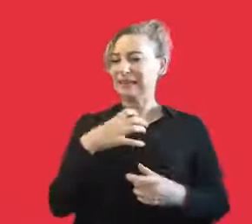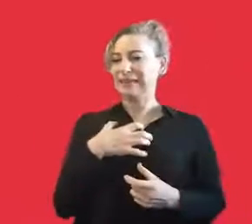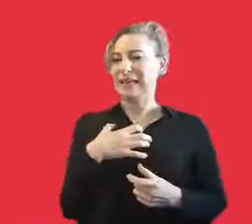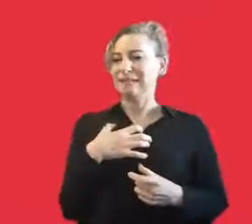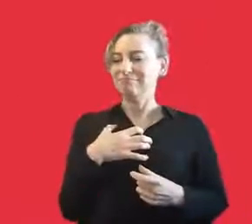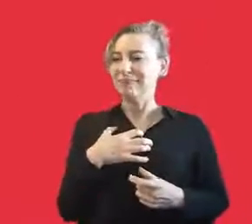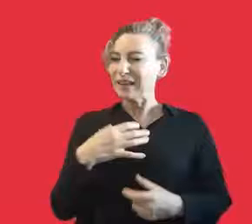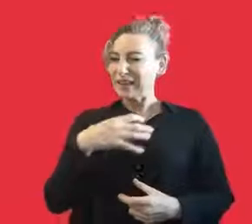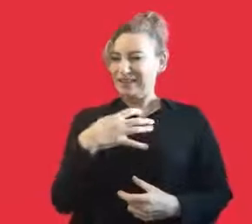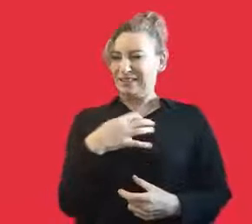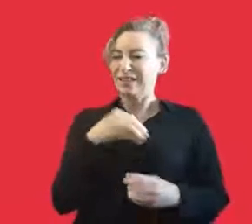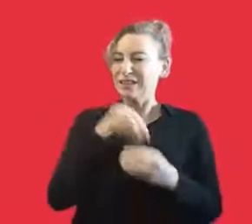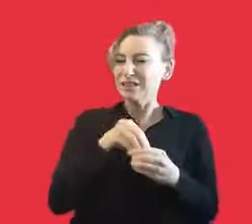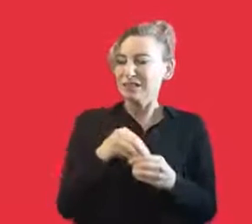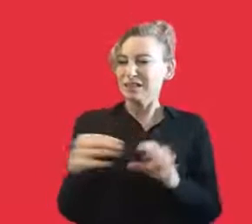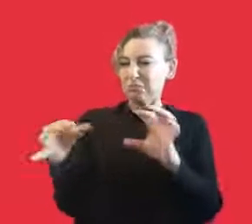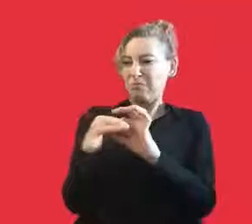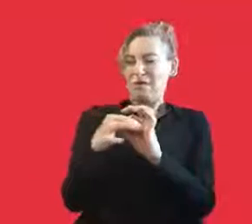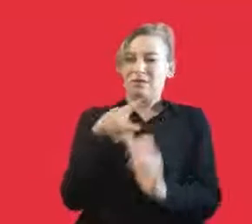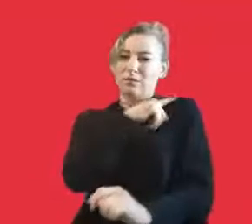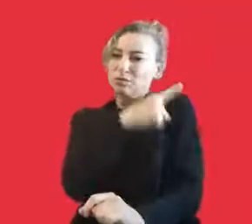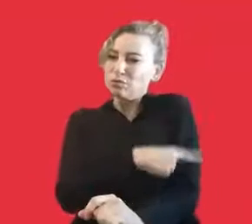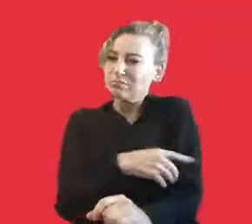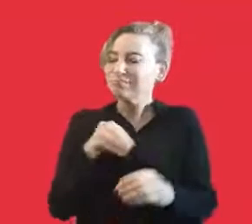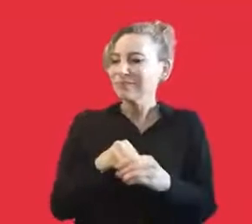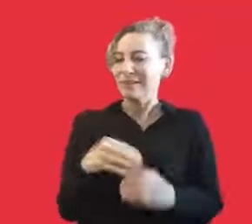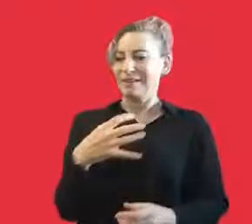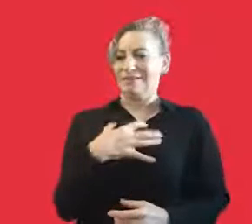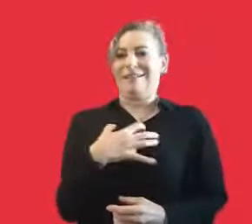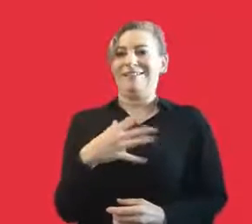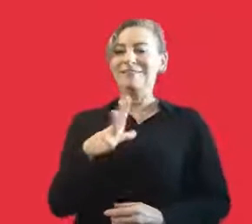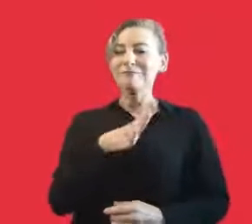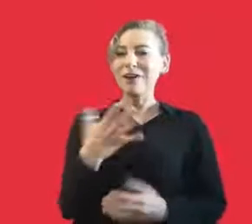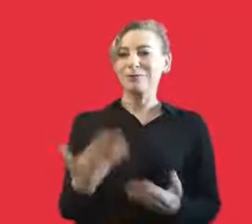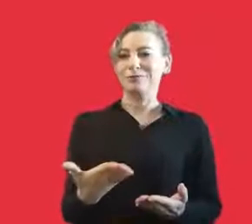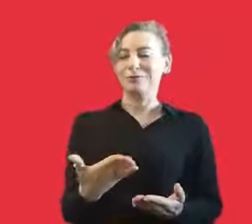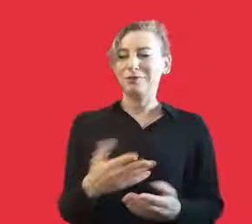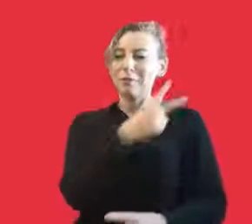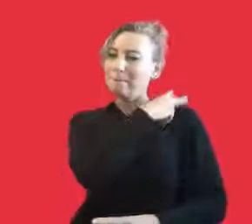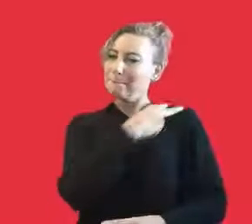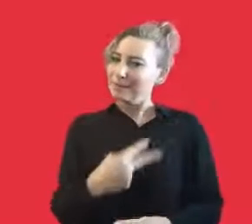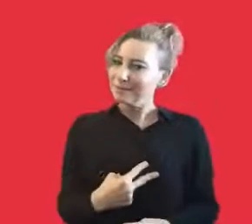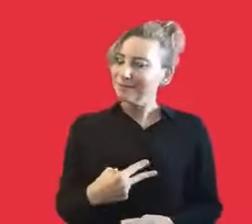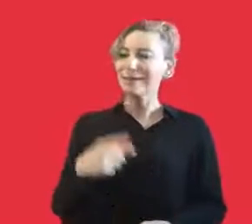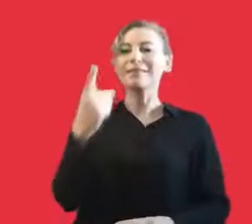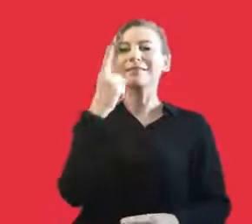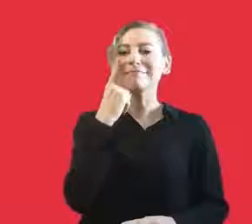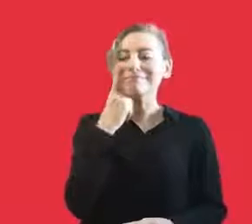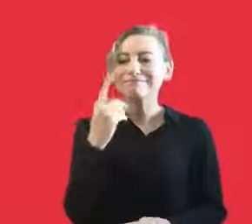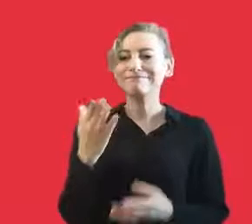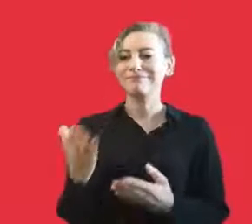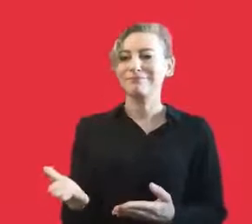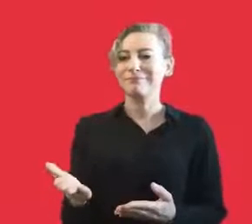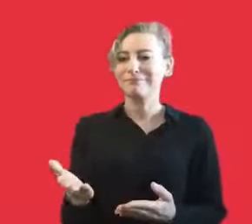express themselves. And at the same time, they need to consolidate their connections. And in addition to that, they should also increase their visibility